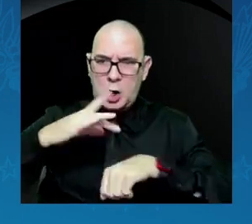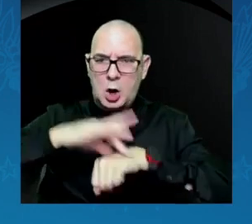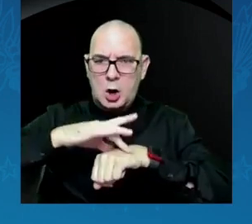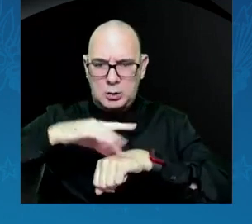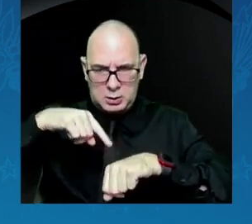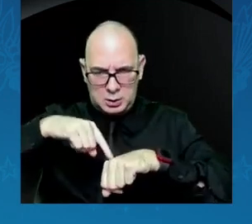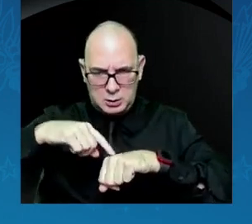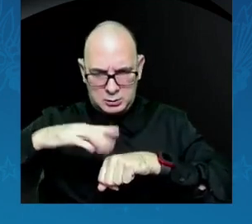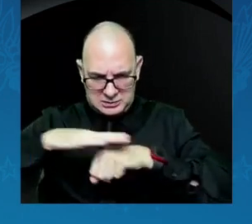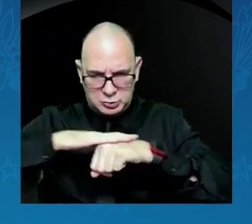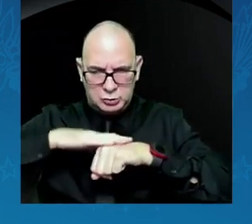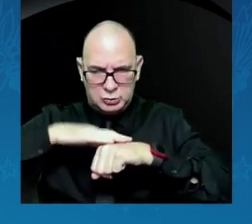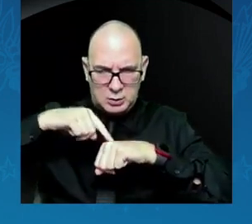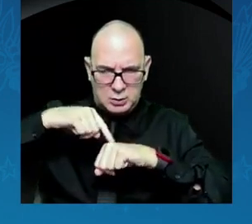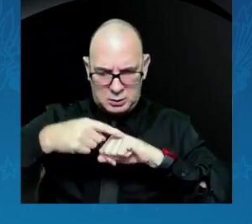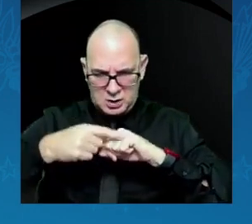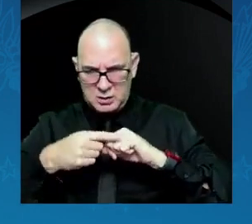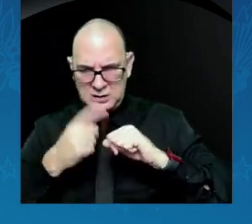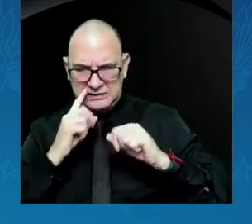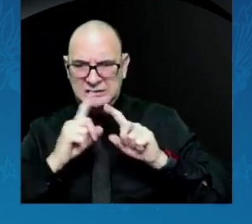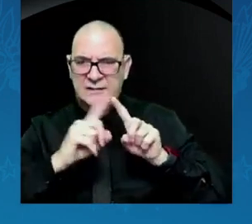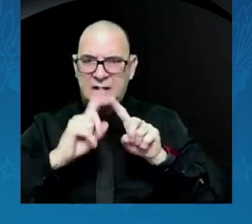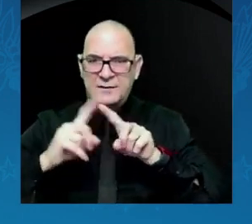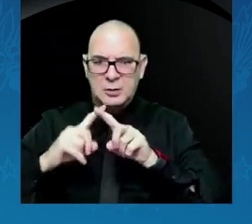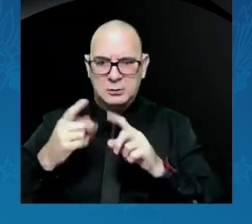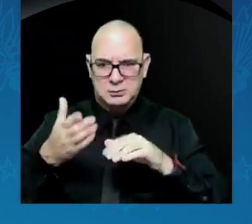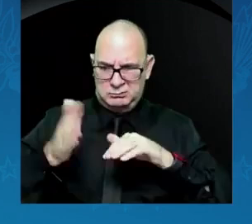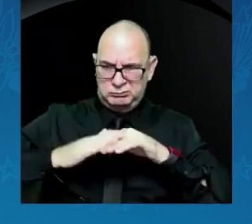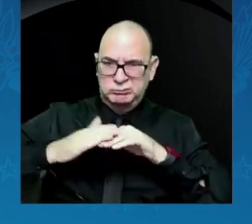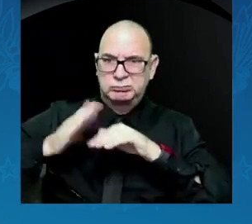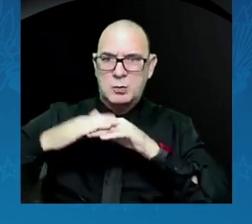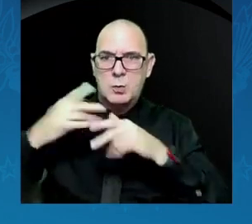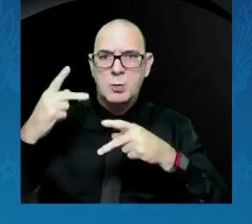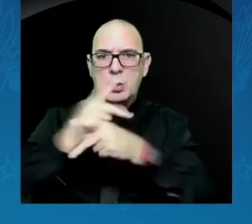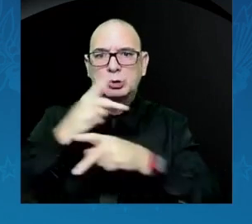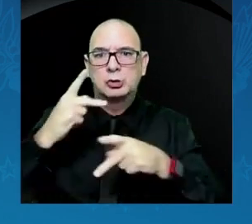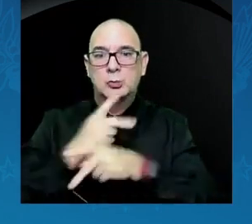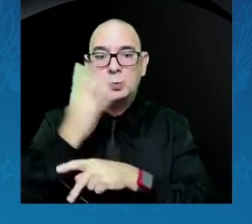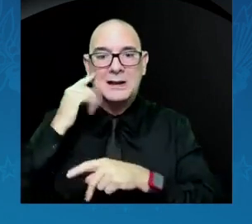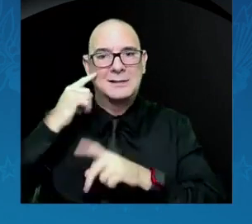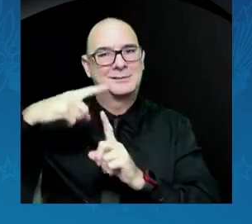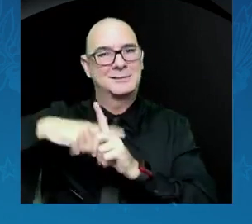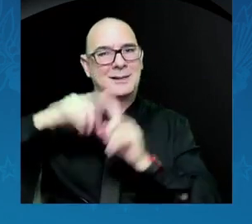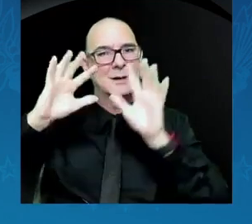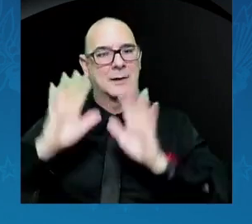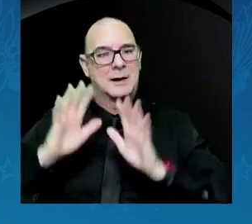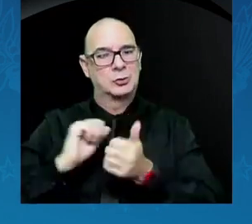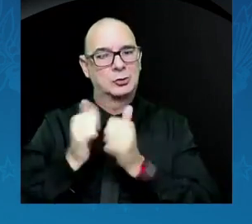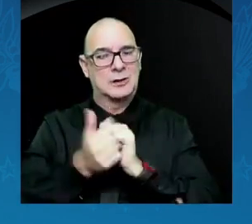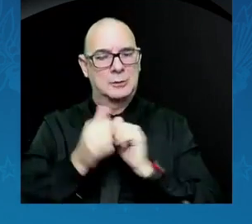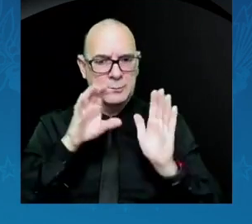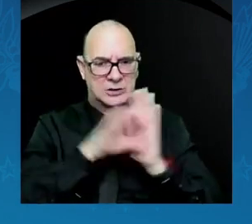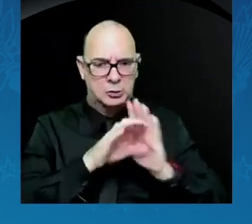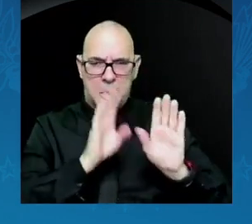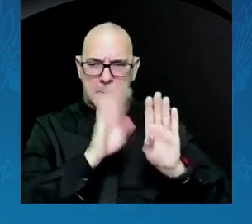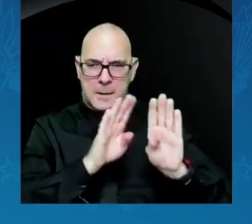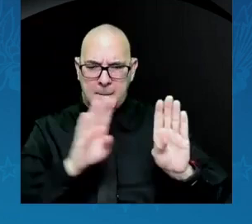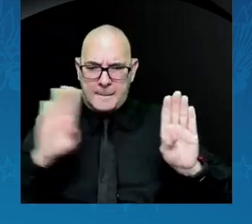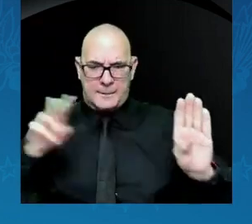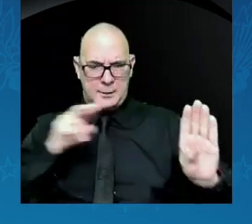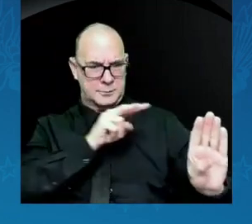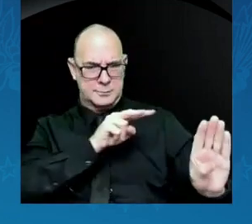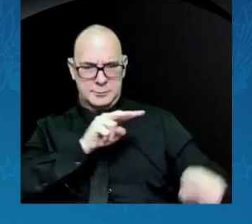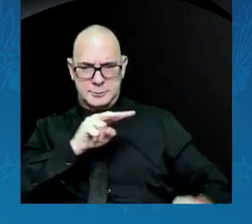due to climate change. These images can be used by first responders to help save